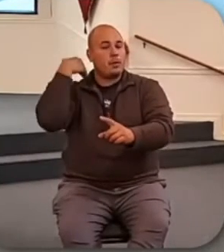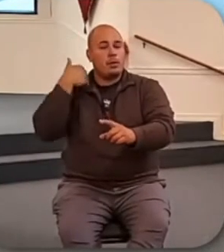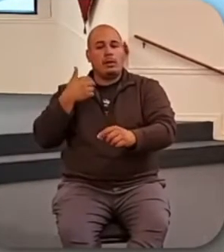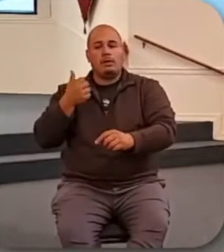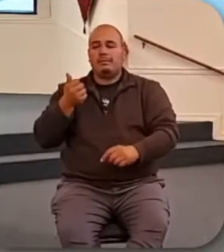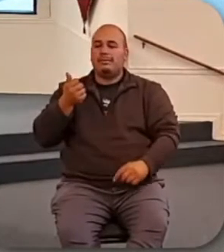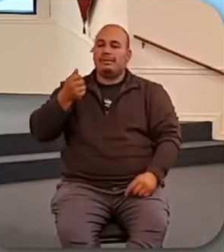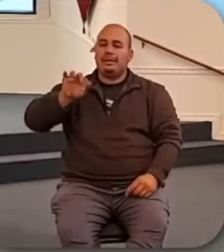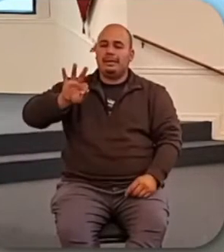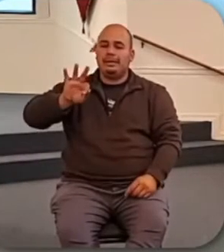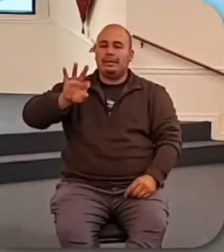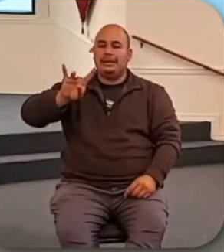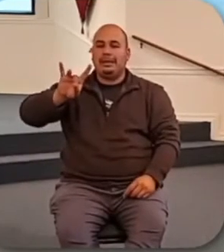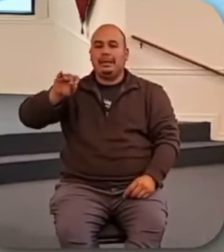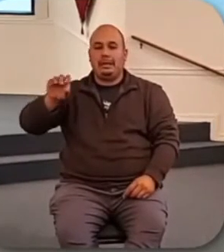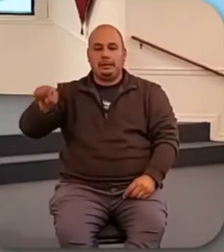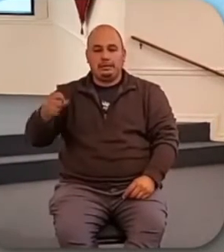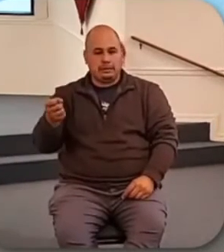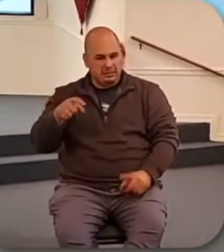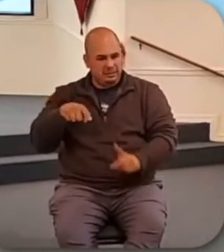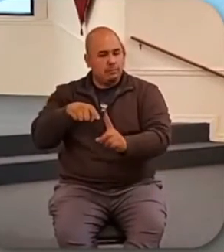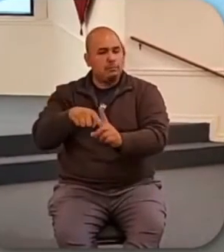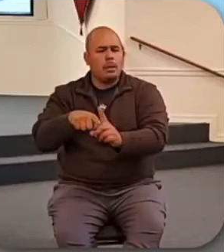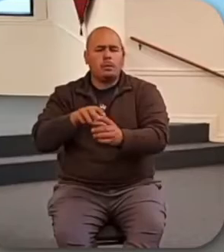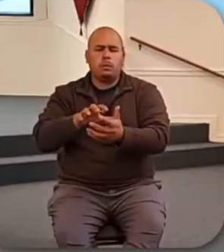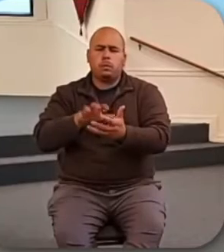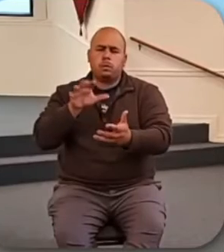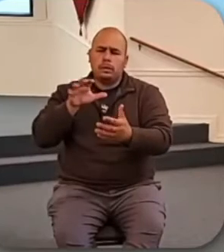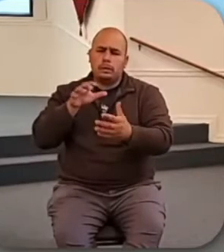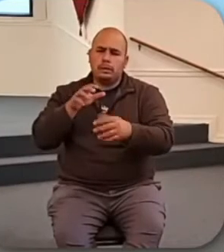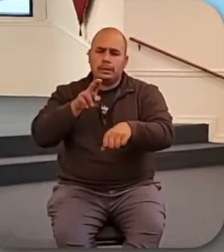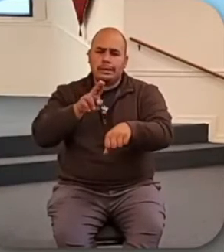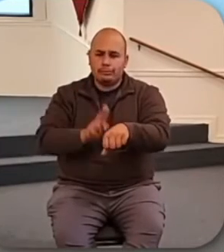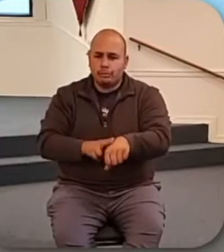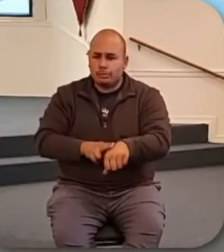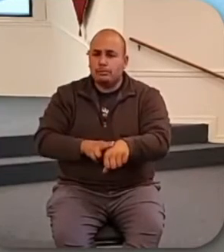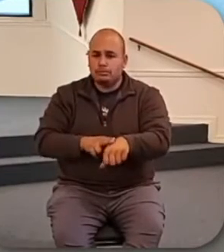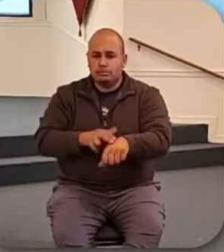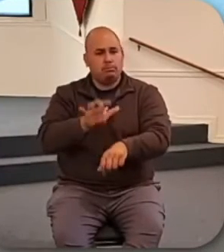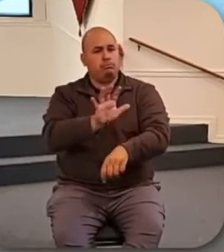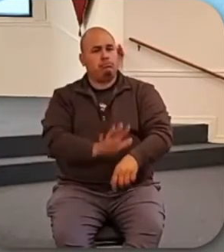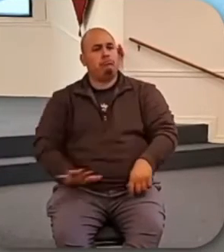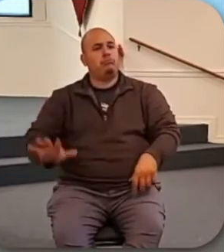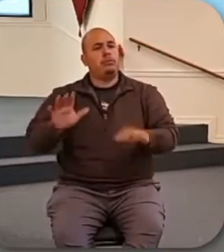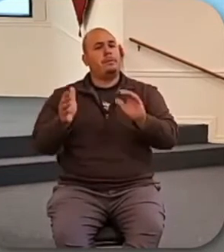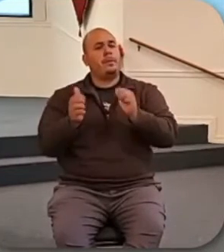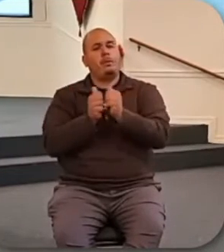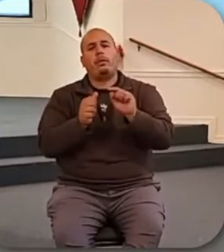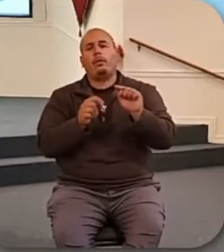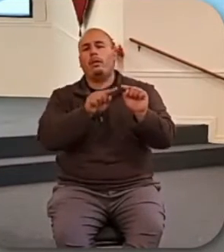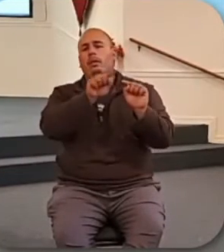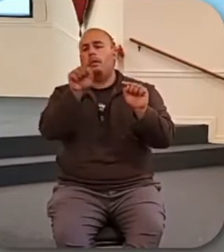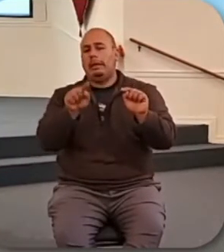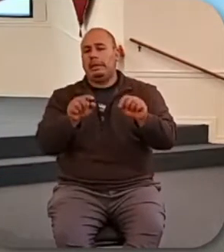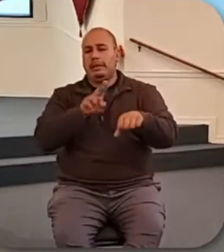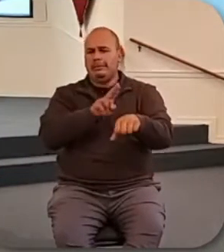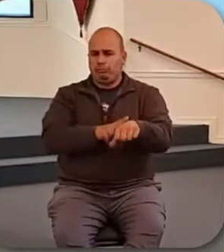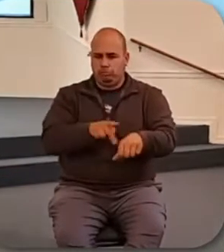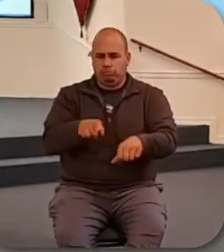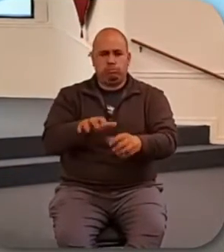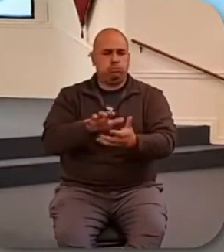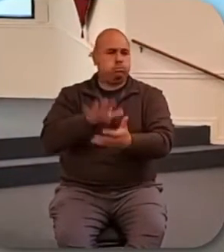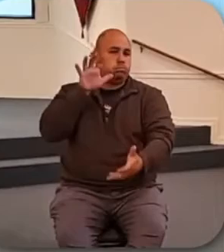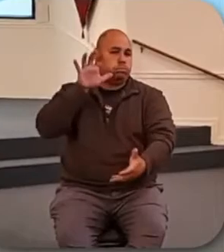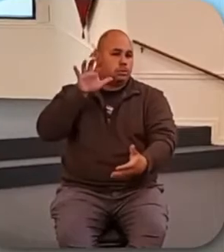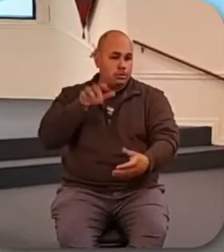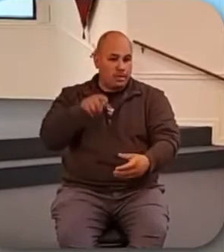in South America, in Latin America. They were a wealthy country. They have incredible oil reserves. And they were selling